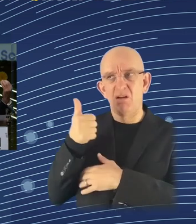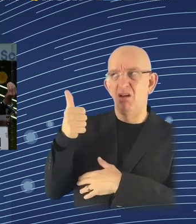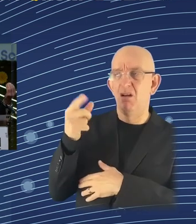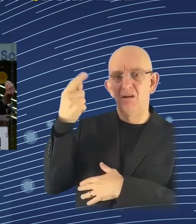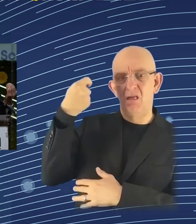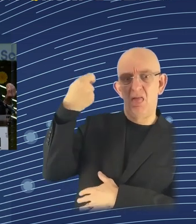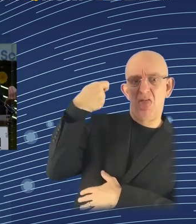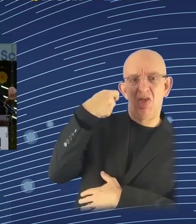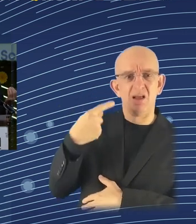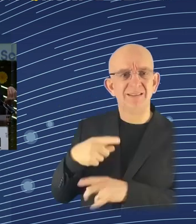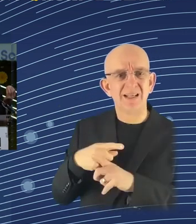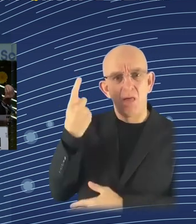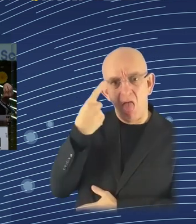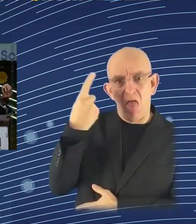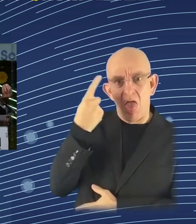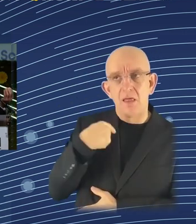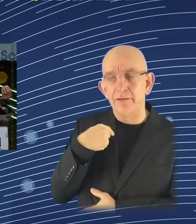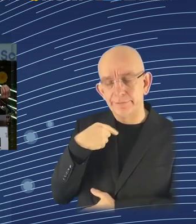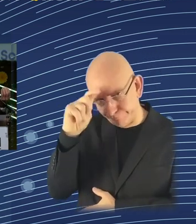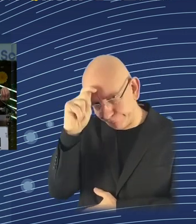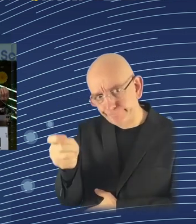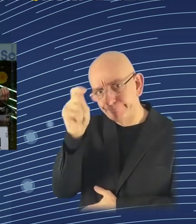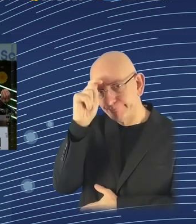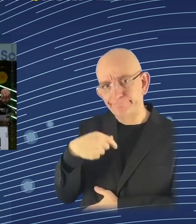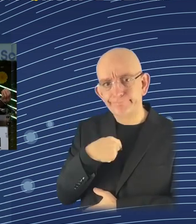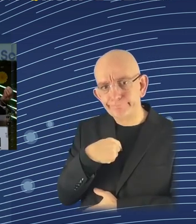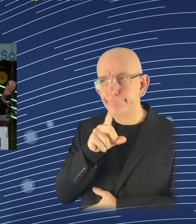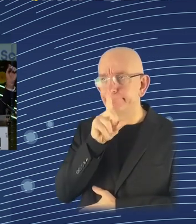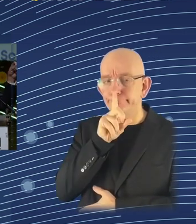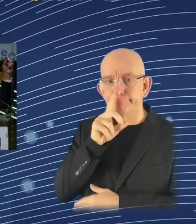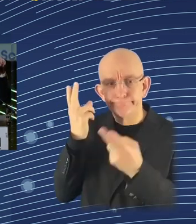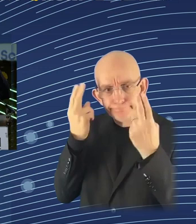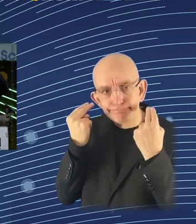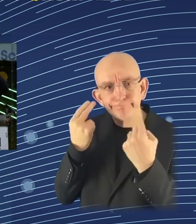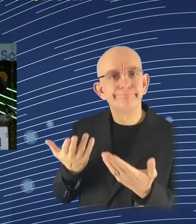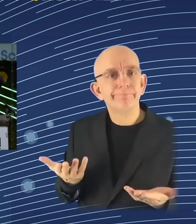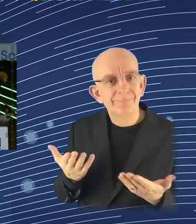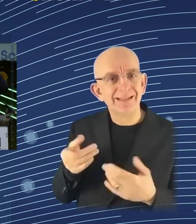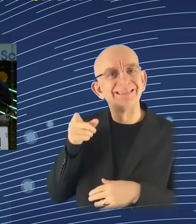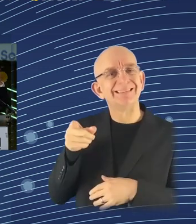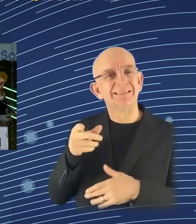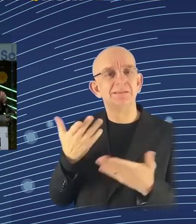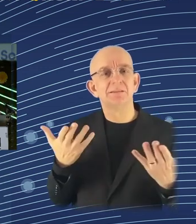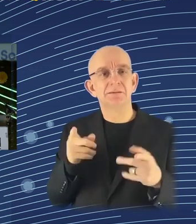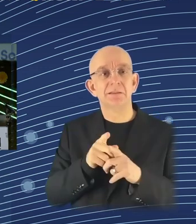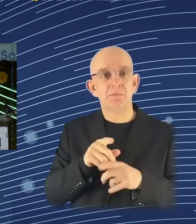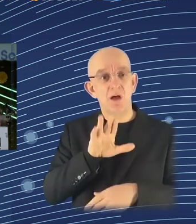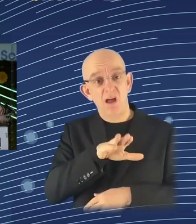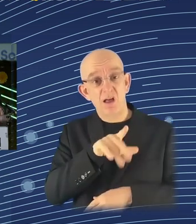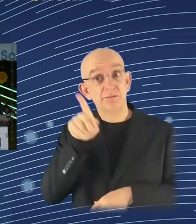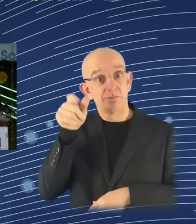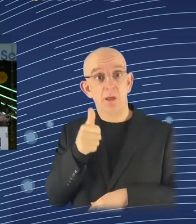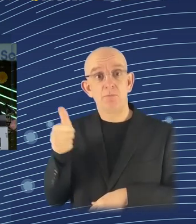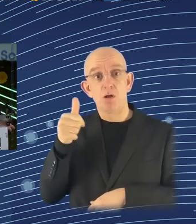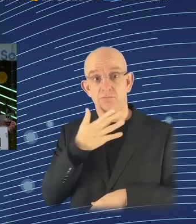anxiety is when a message comes across and says, your boss wants to see you at such and such a time. You know, you